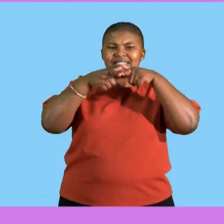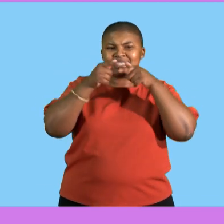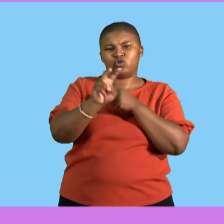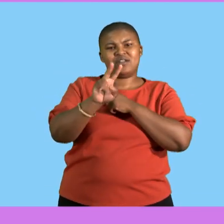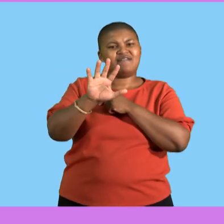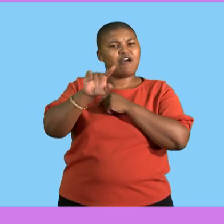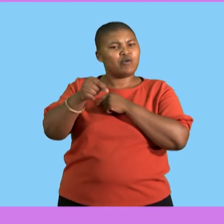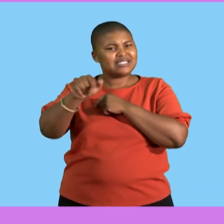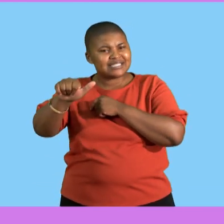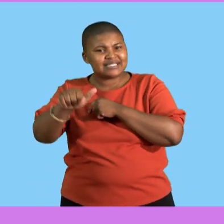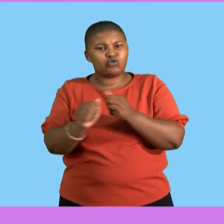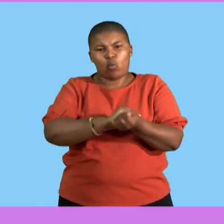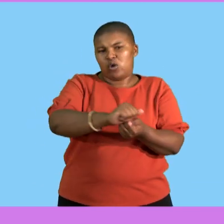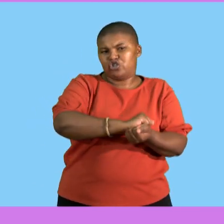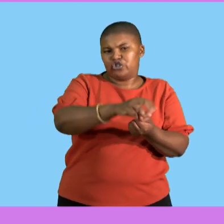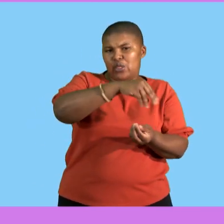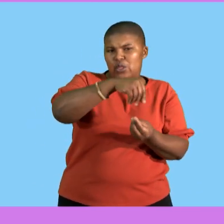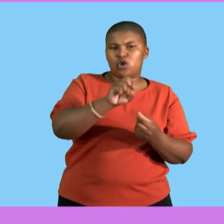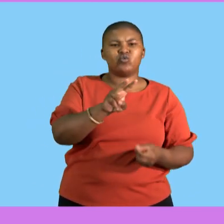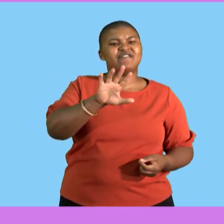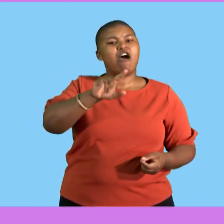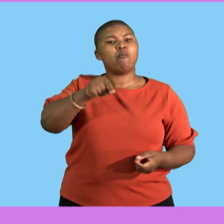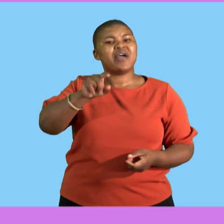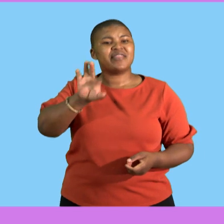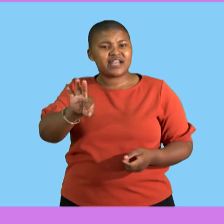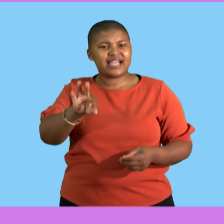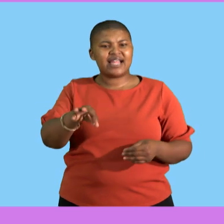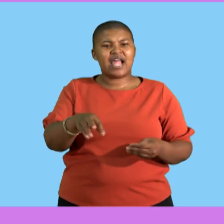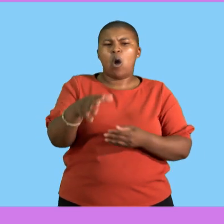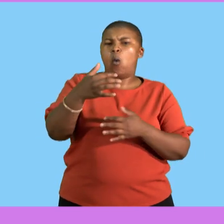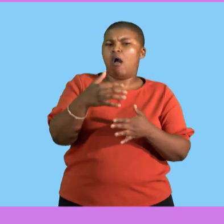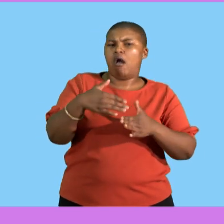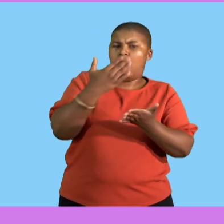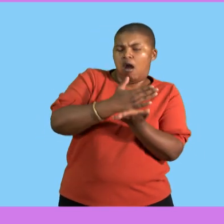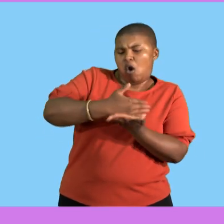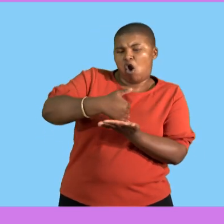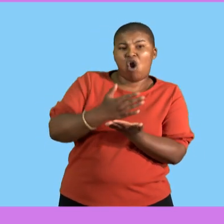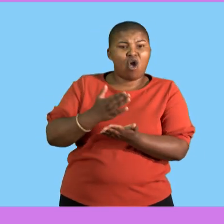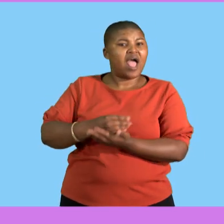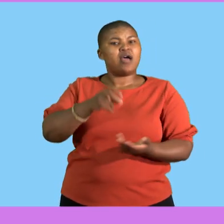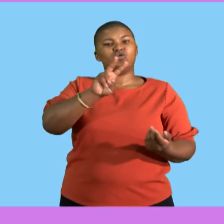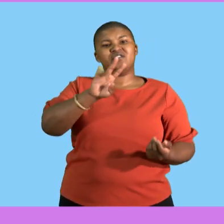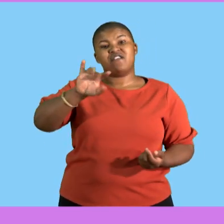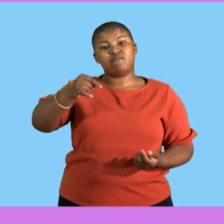.3%, peppers 25% and then paraffin 24.8%. Meaning